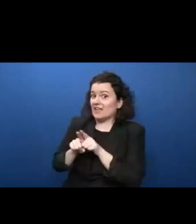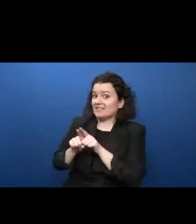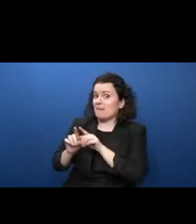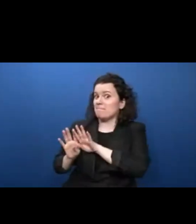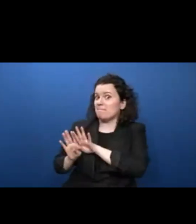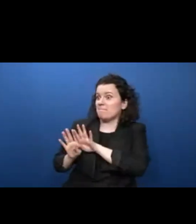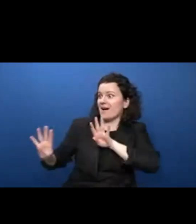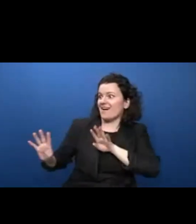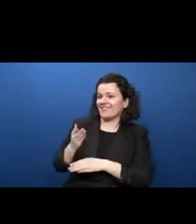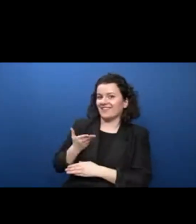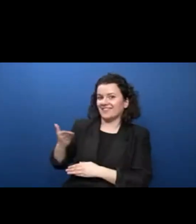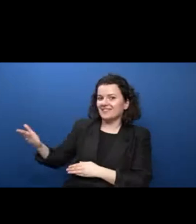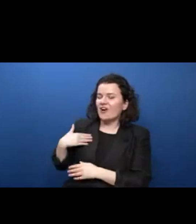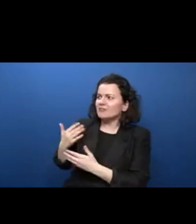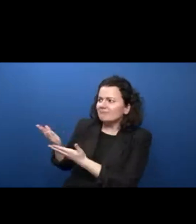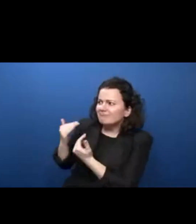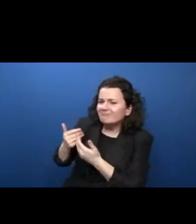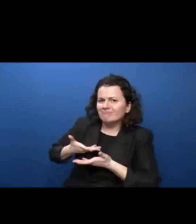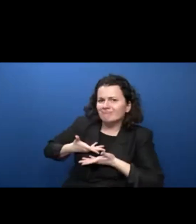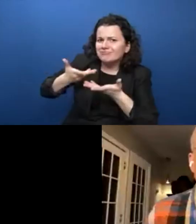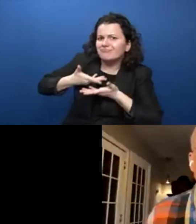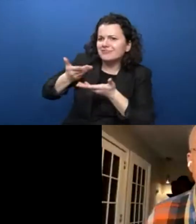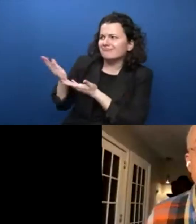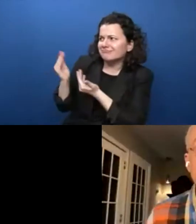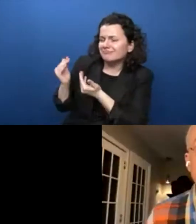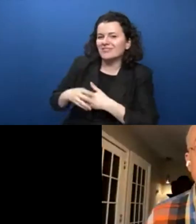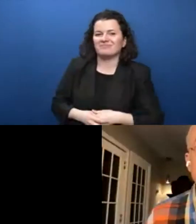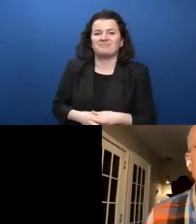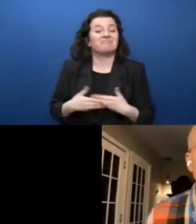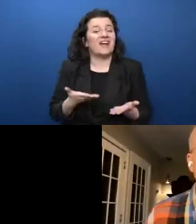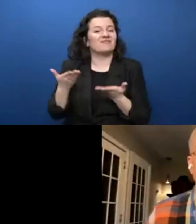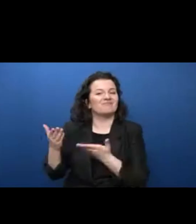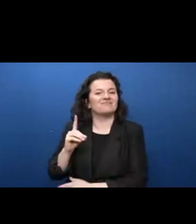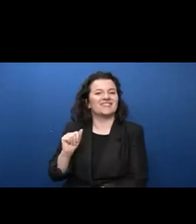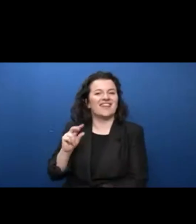David, back over to you. Thank you. Thank you, Doreen.